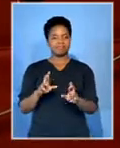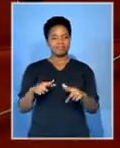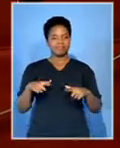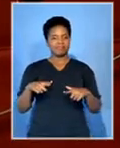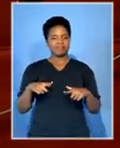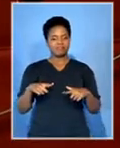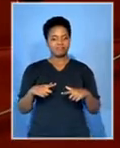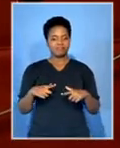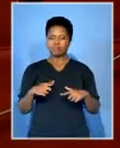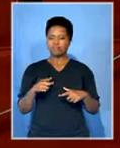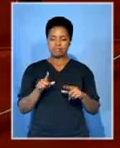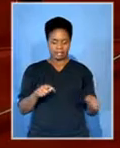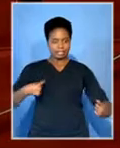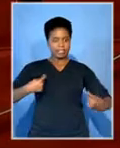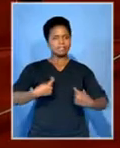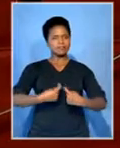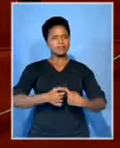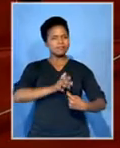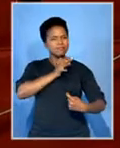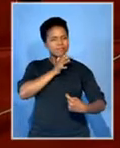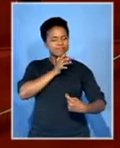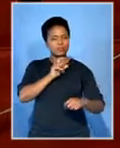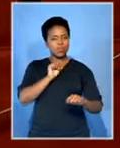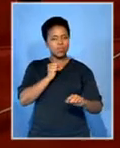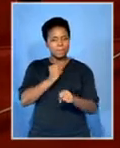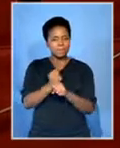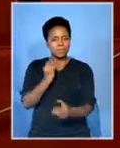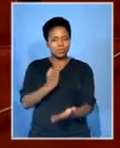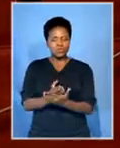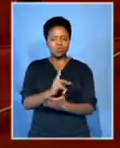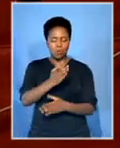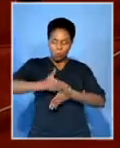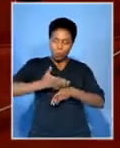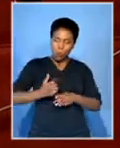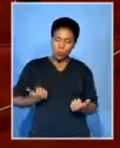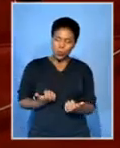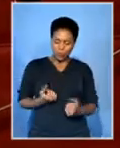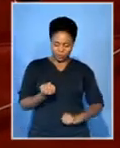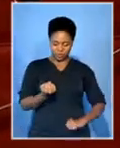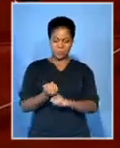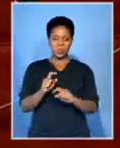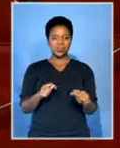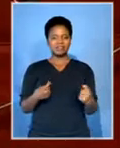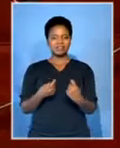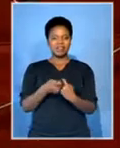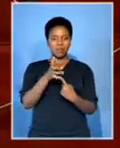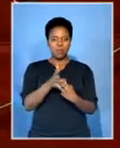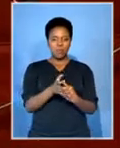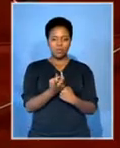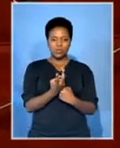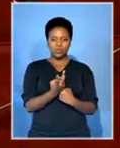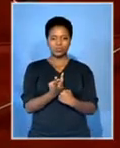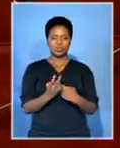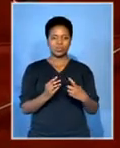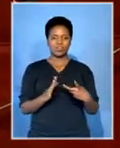usual we've got the scientists going to carry out their scientific work as well as support teams from the defence,